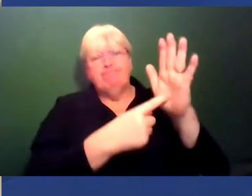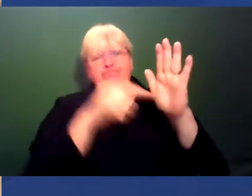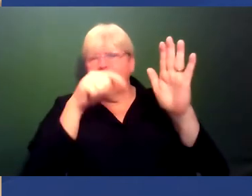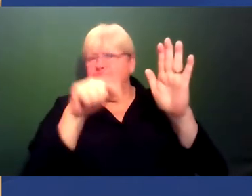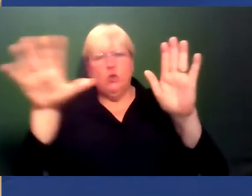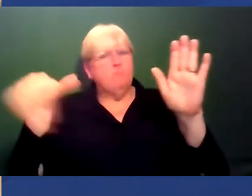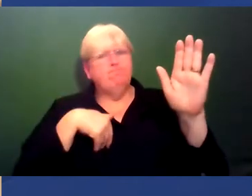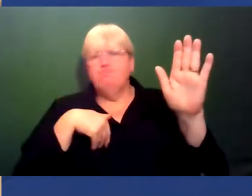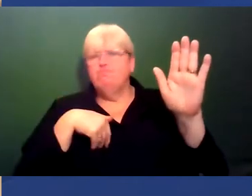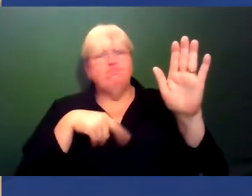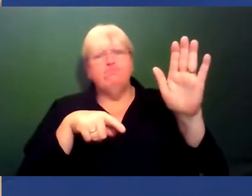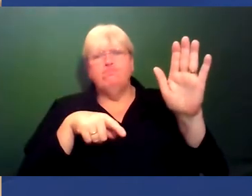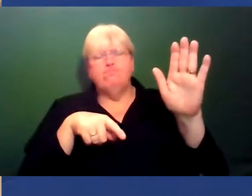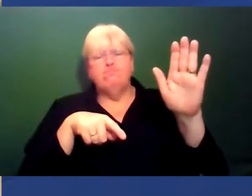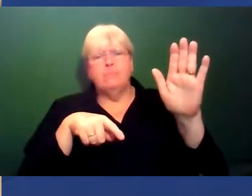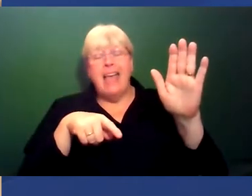situation where